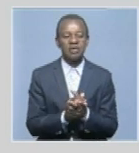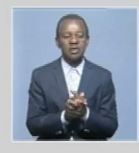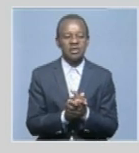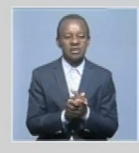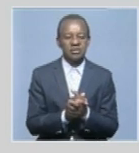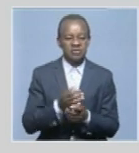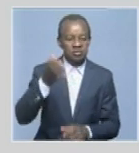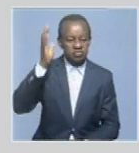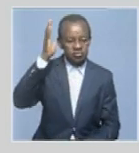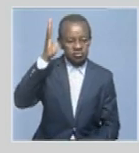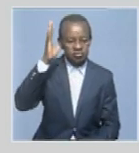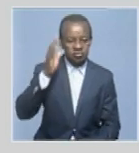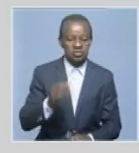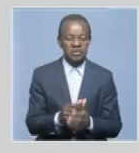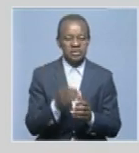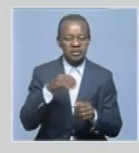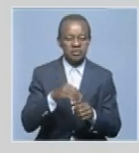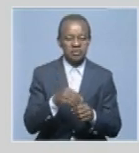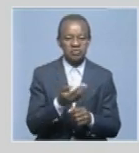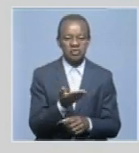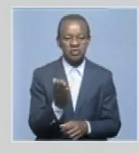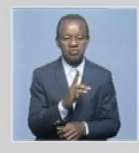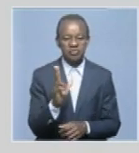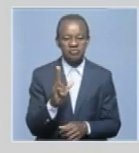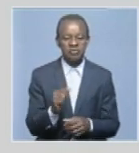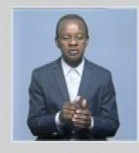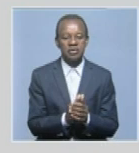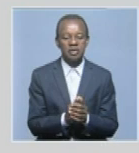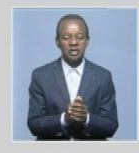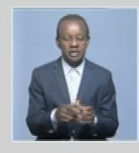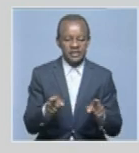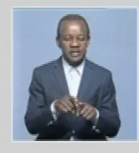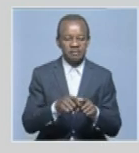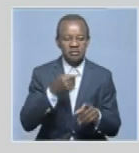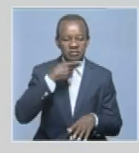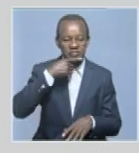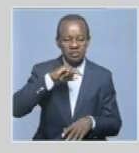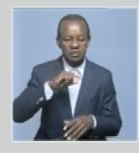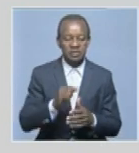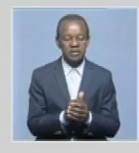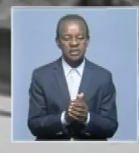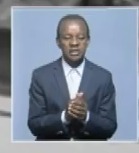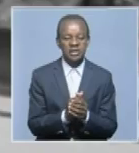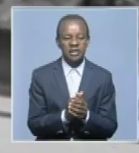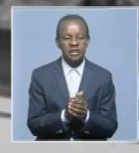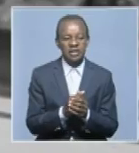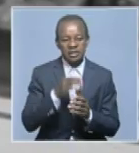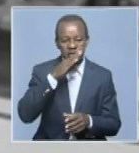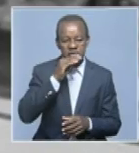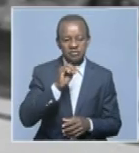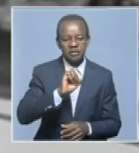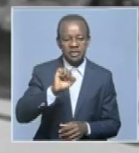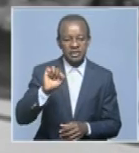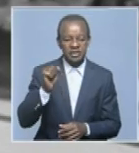can be given the opportunity to bring out their point of view. Are you, there with me? Yes, ma'am.